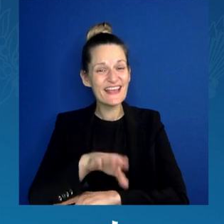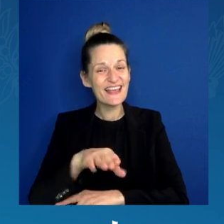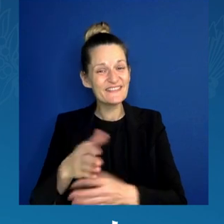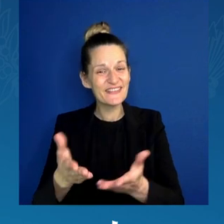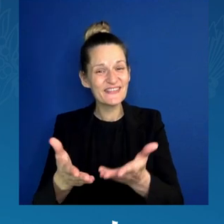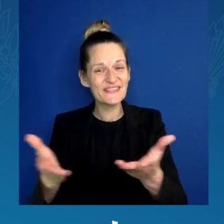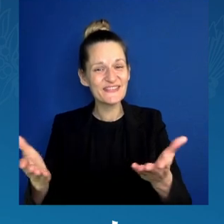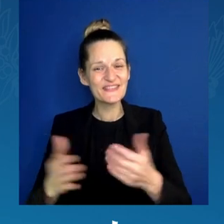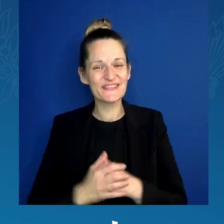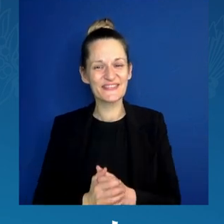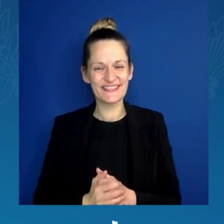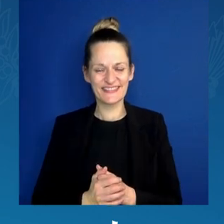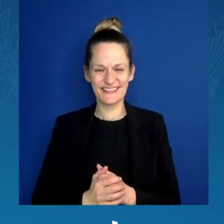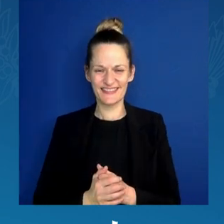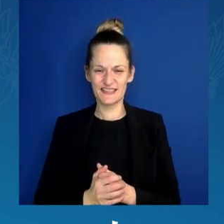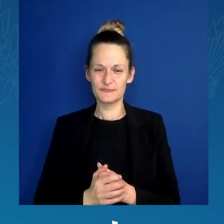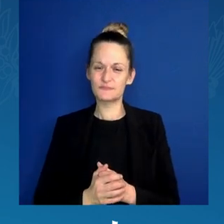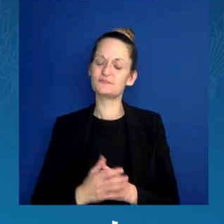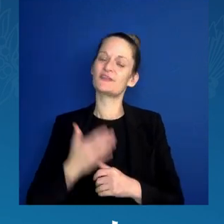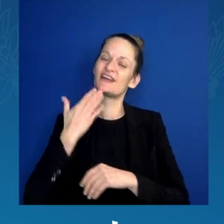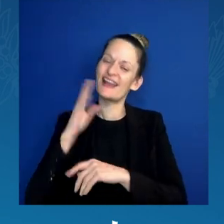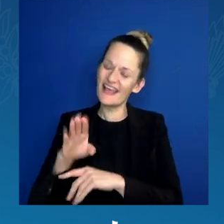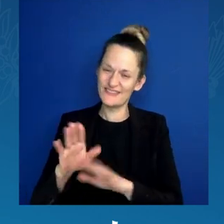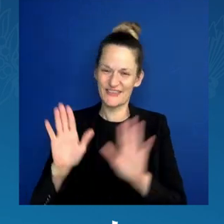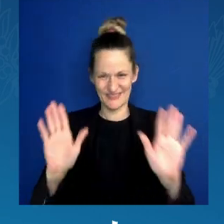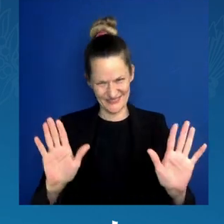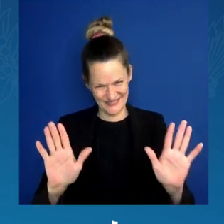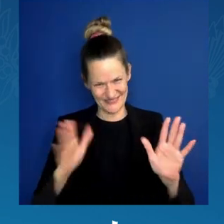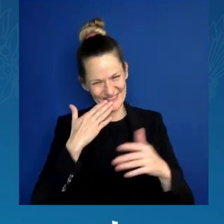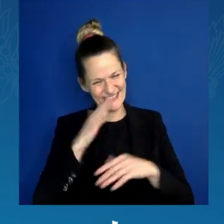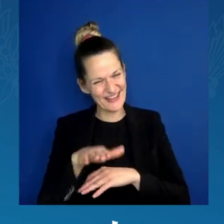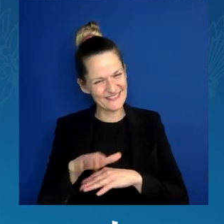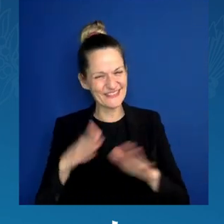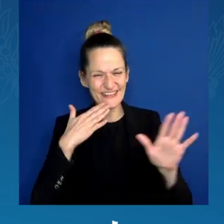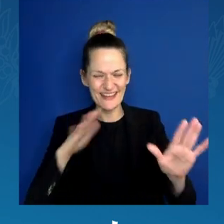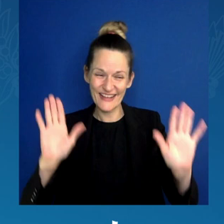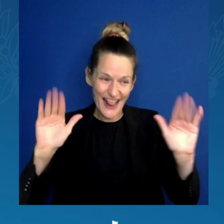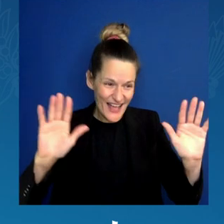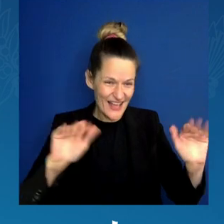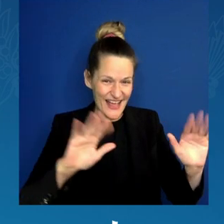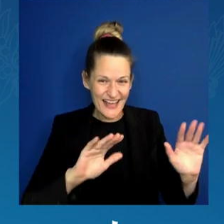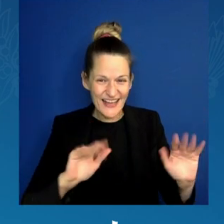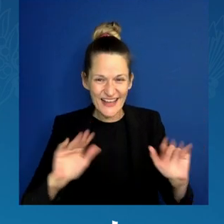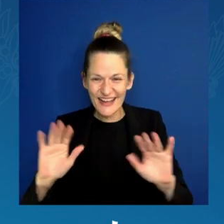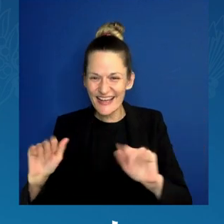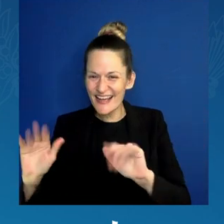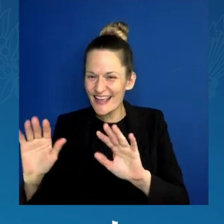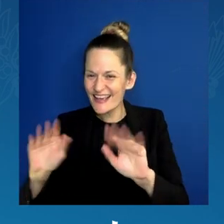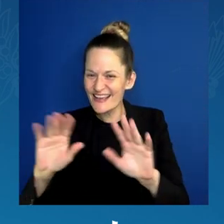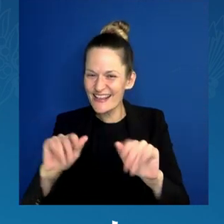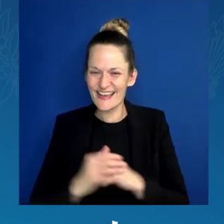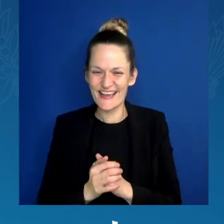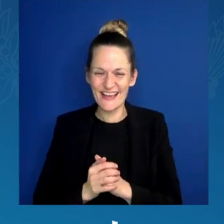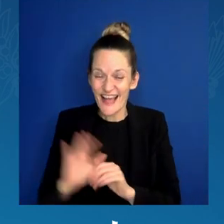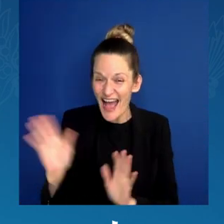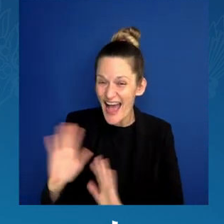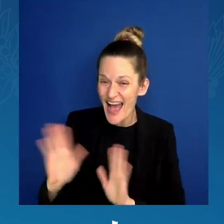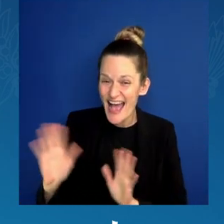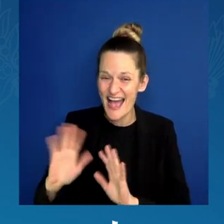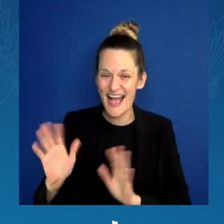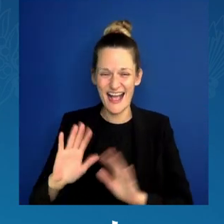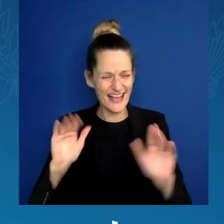Good afternoon. Hello. Good afternoon, everyone. Good afternoon.